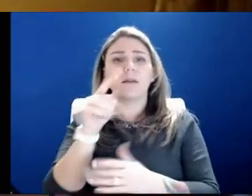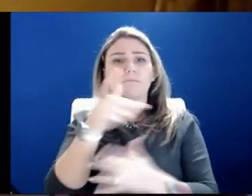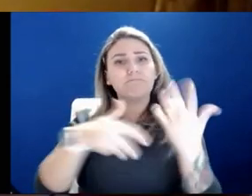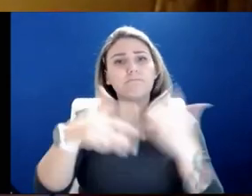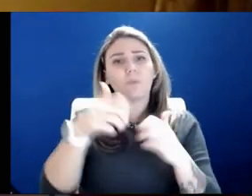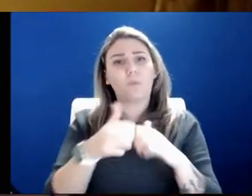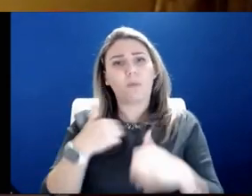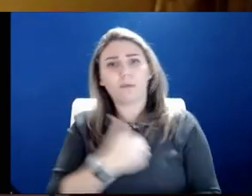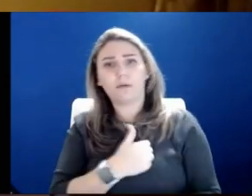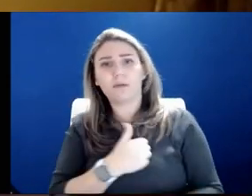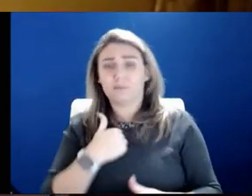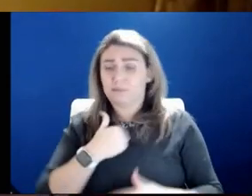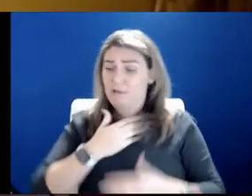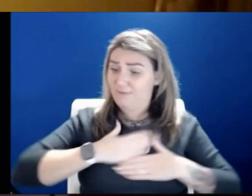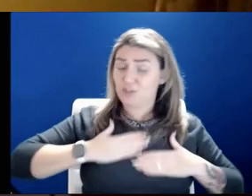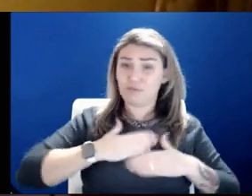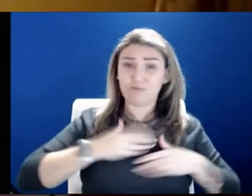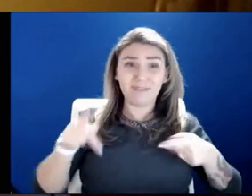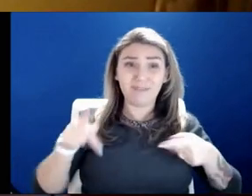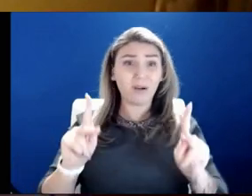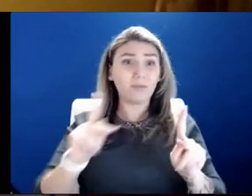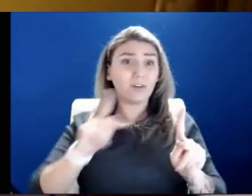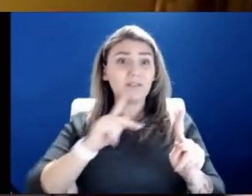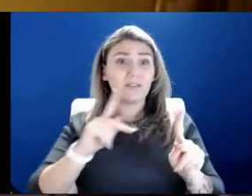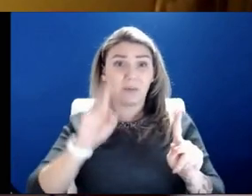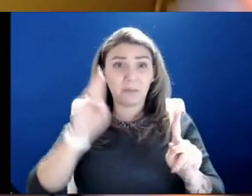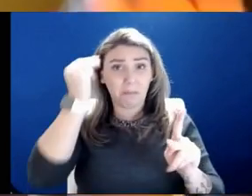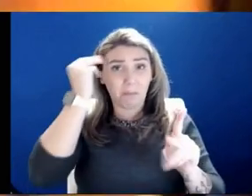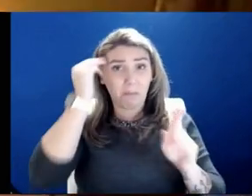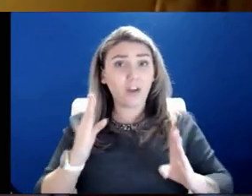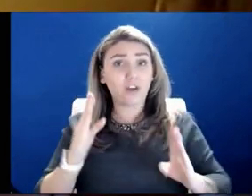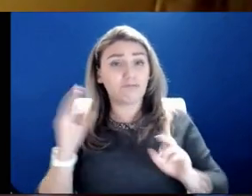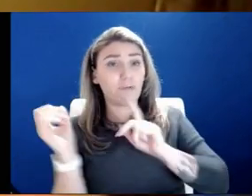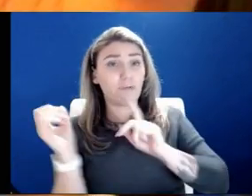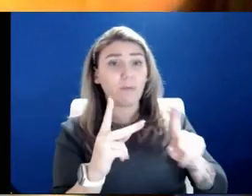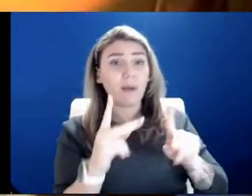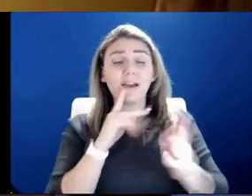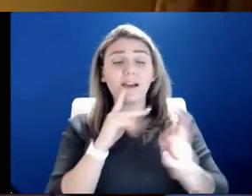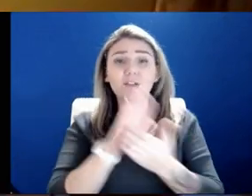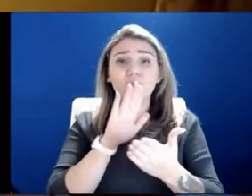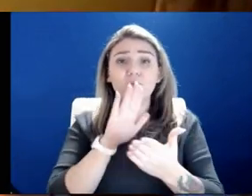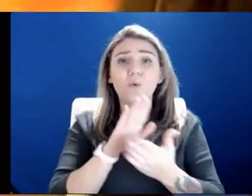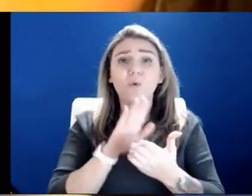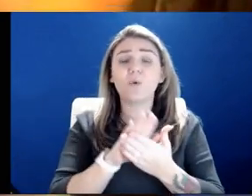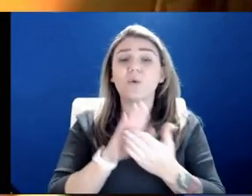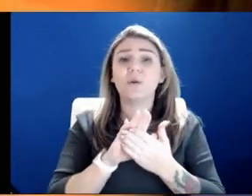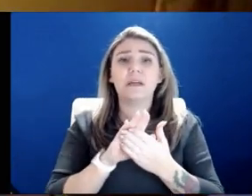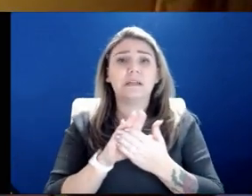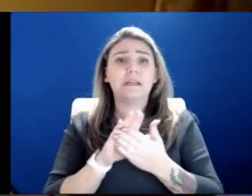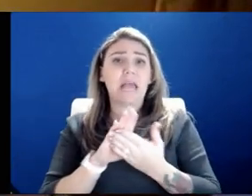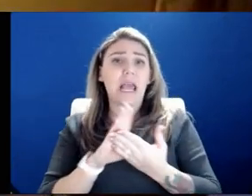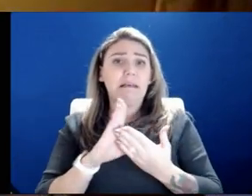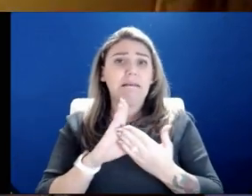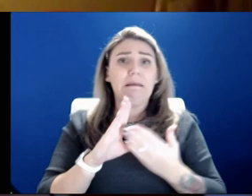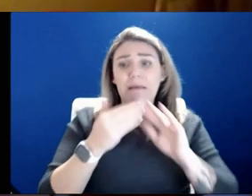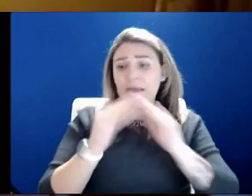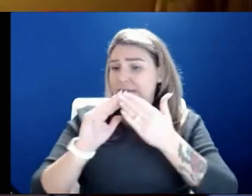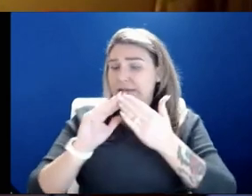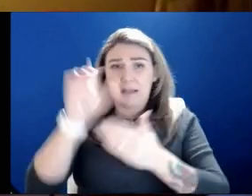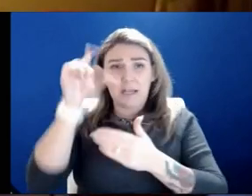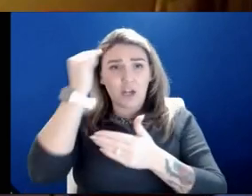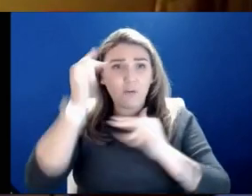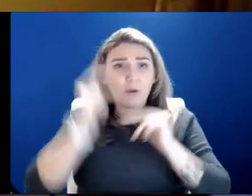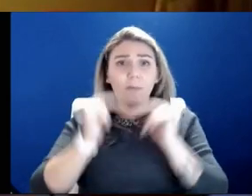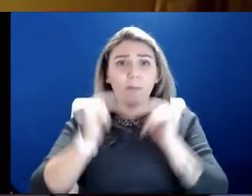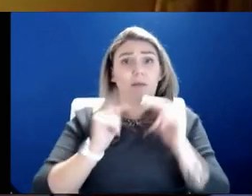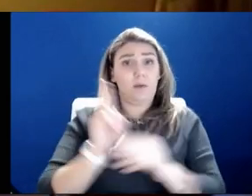I've enjoyed the opportunity as a mayor to actually go back to schools and city government buildings and all of that. And you put your